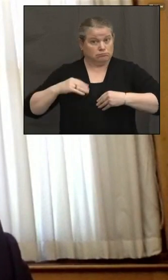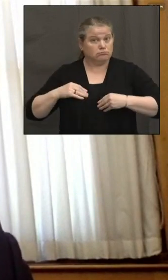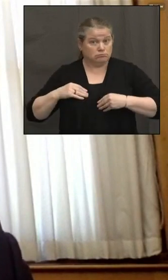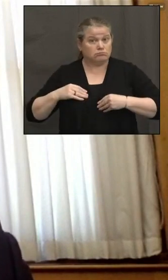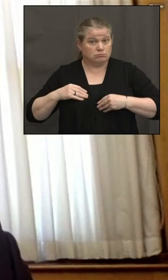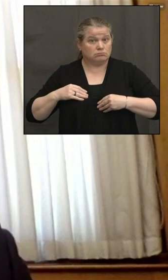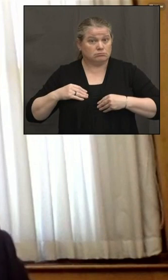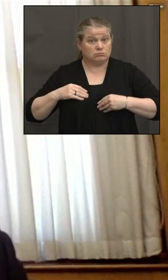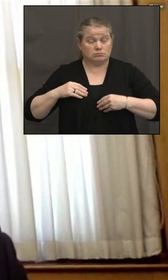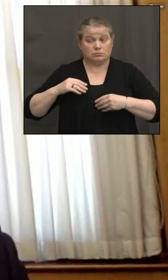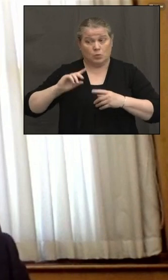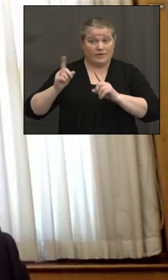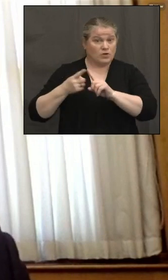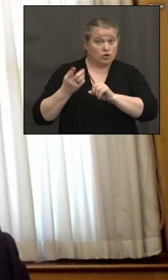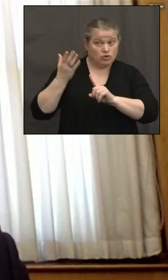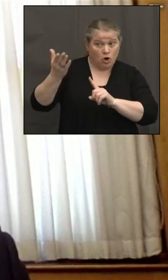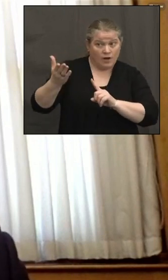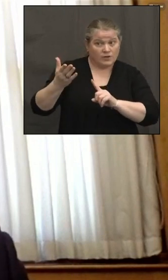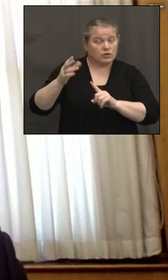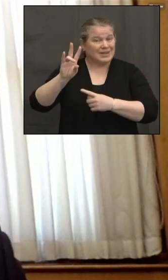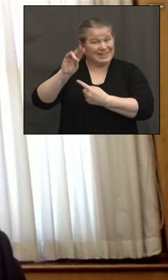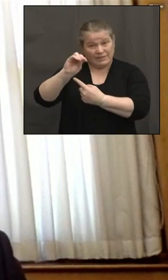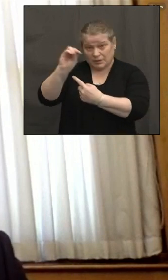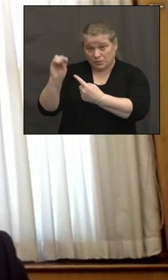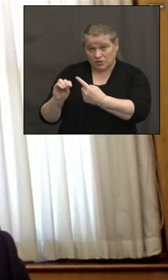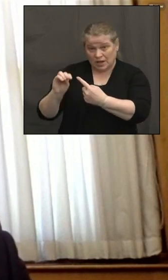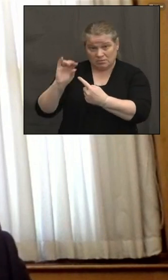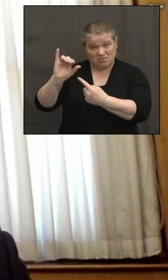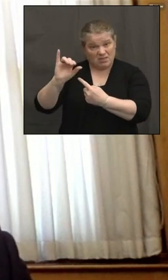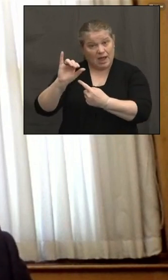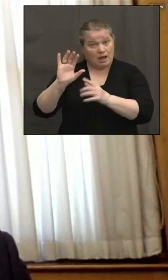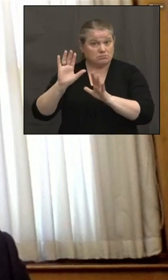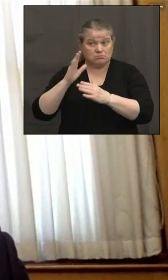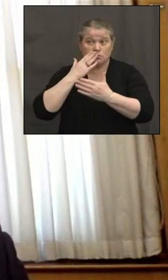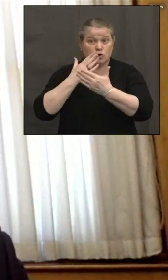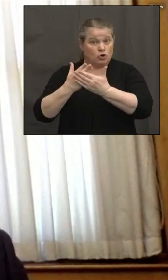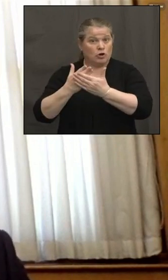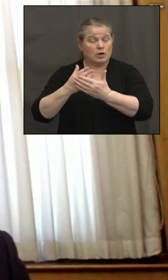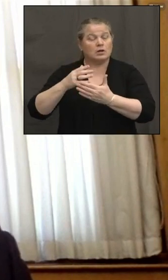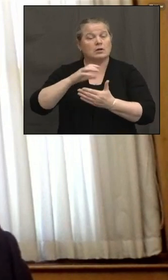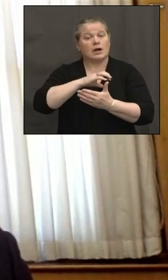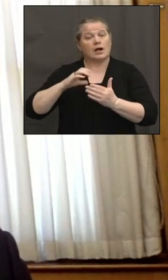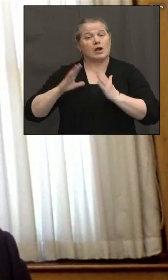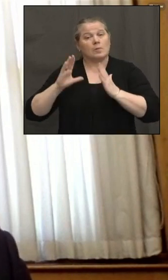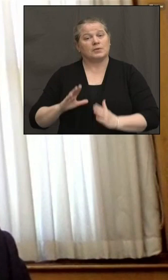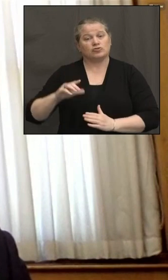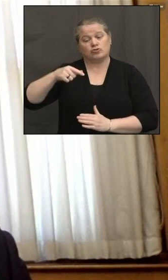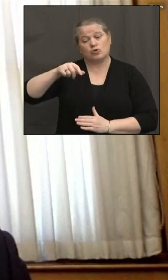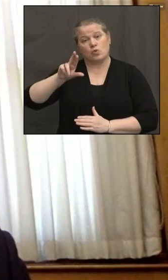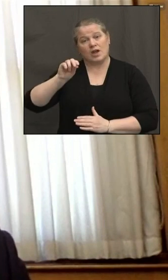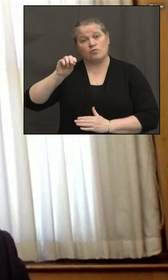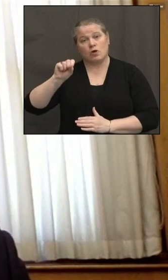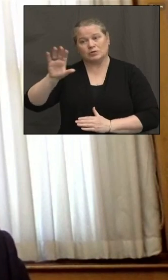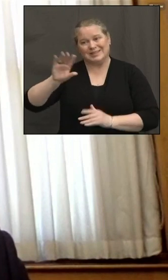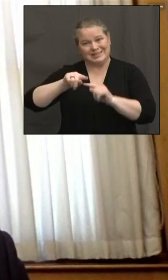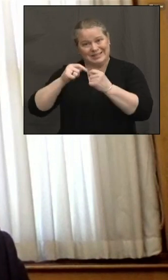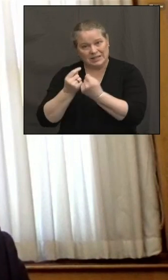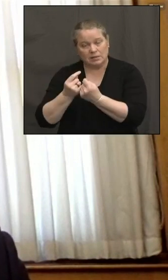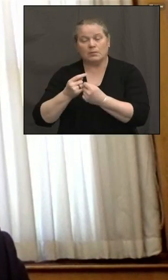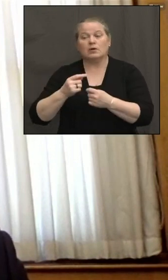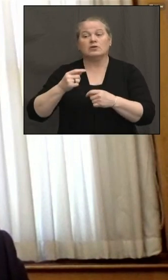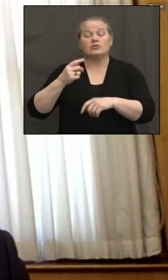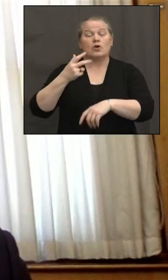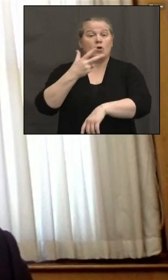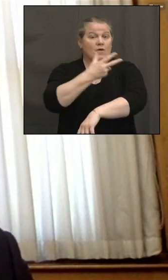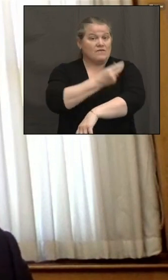And I think that is a credit to Commissioner Kuros and his team who, while we were waiting for vaccines to come, were already doing a lot of education and a